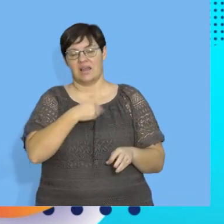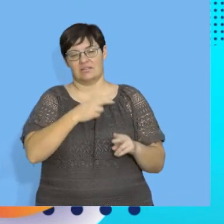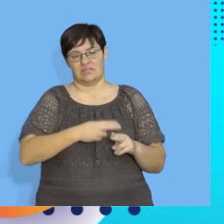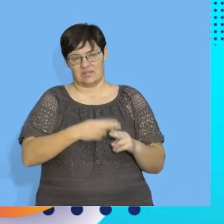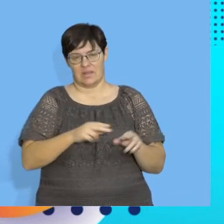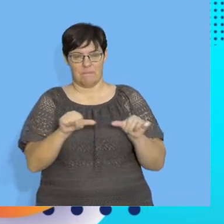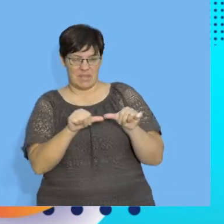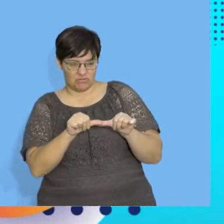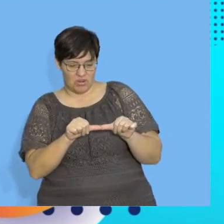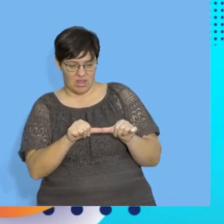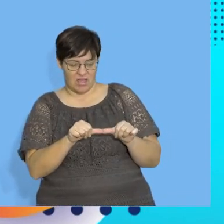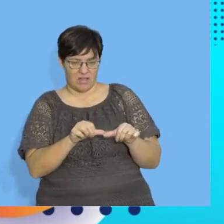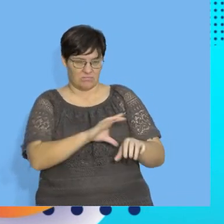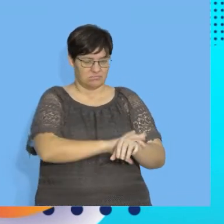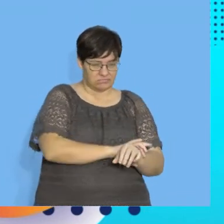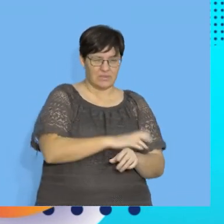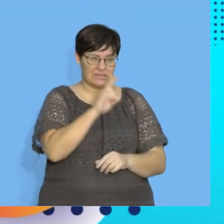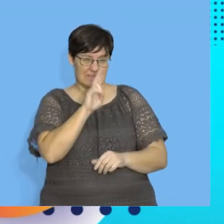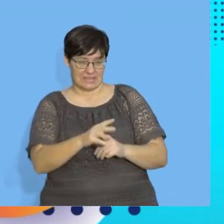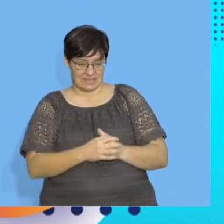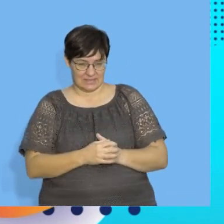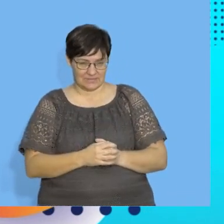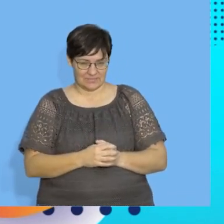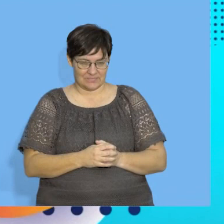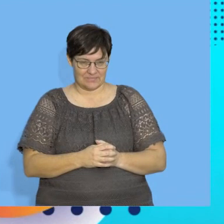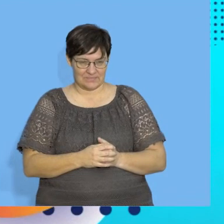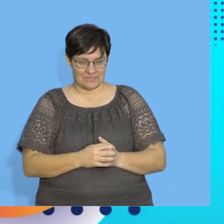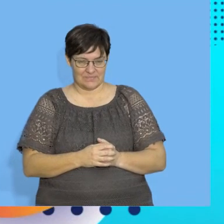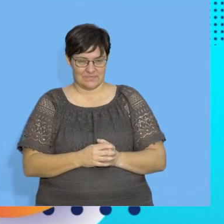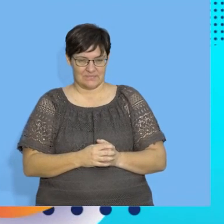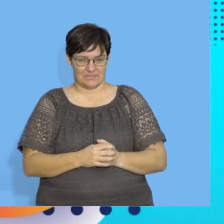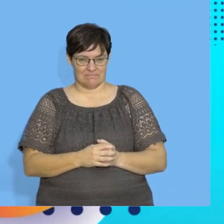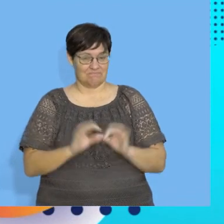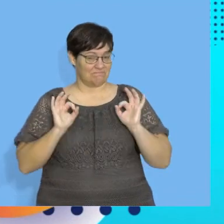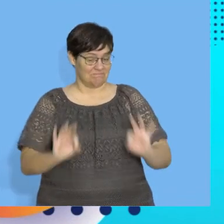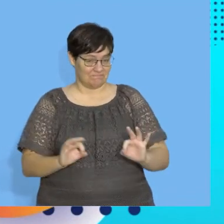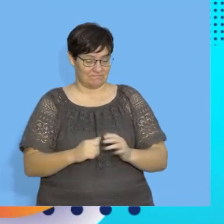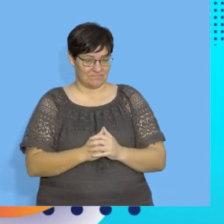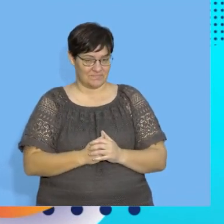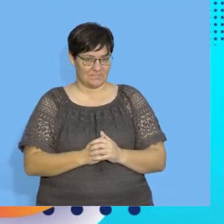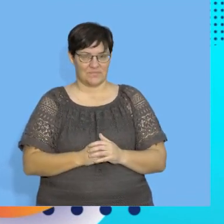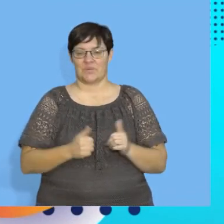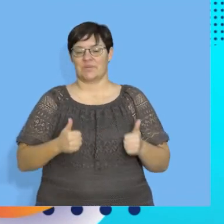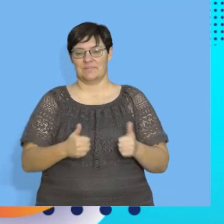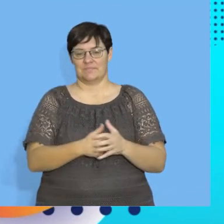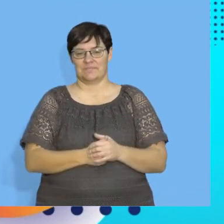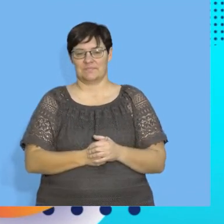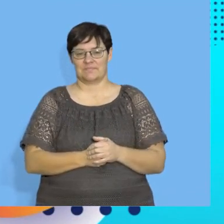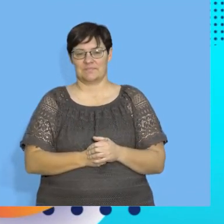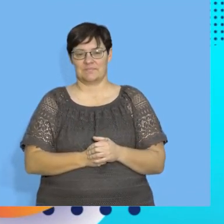heart rate measuring device. Okay. Watch. If you exercise, something of that nature. Okay. Are all together?